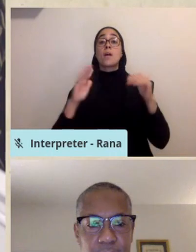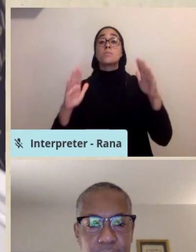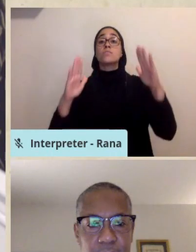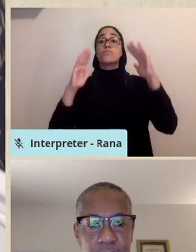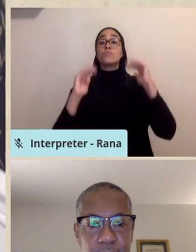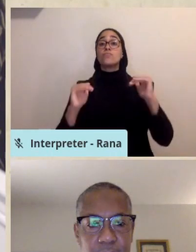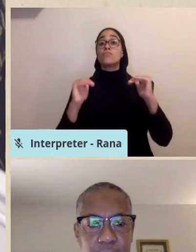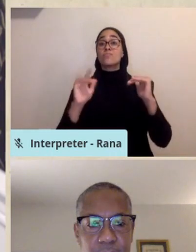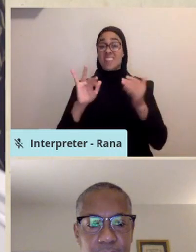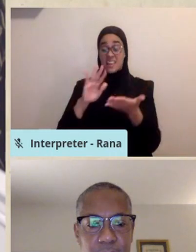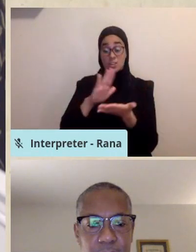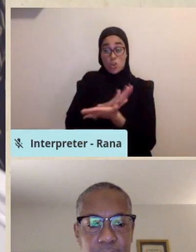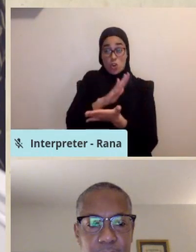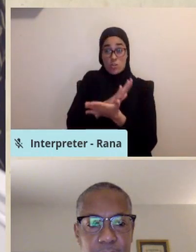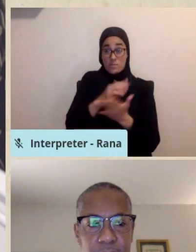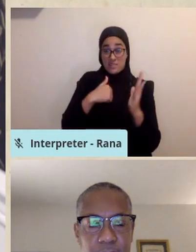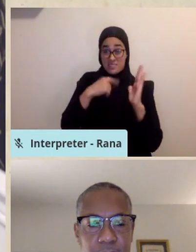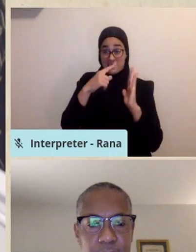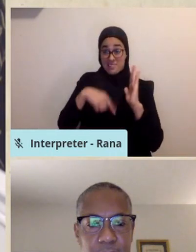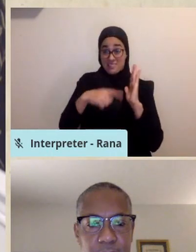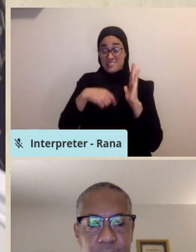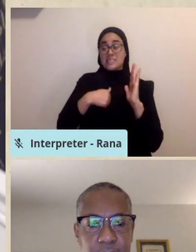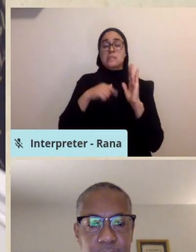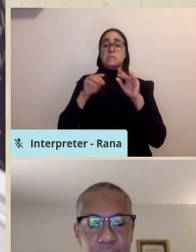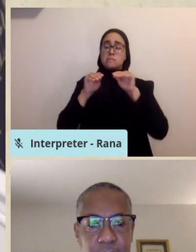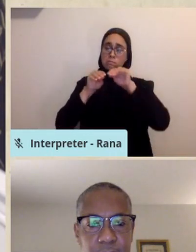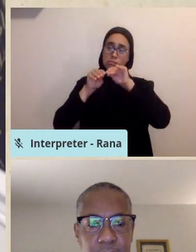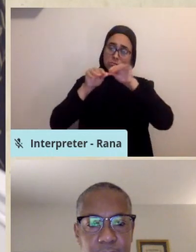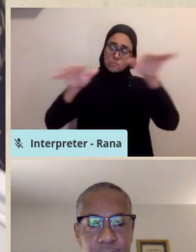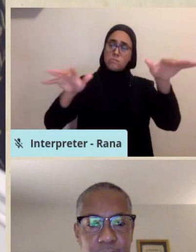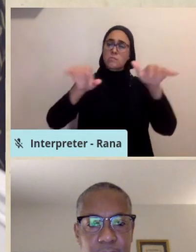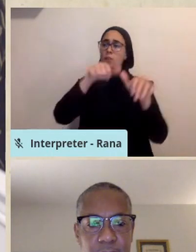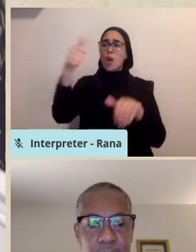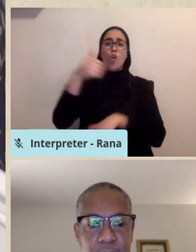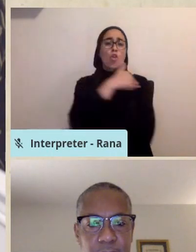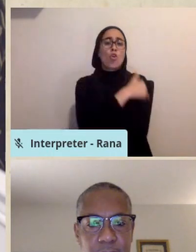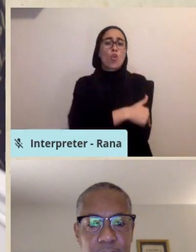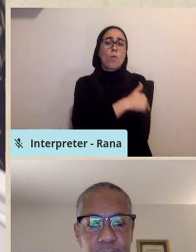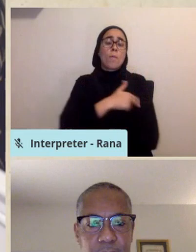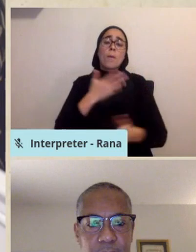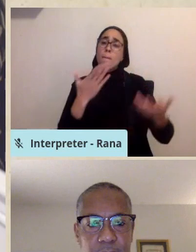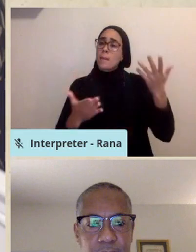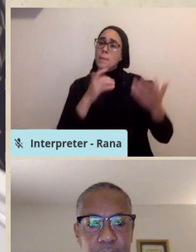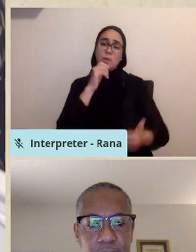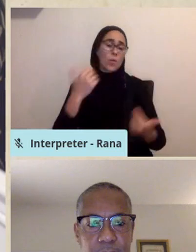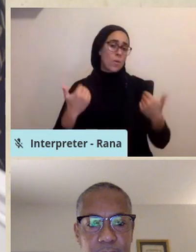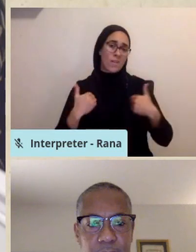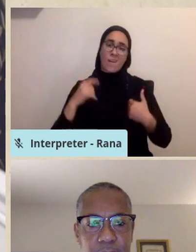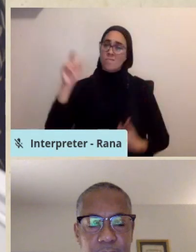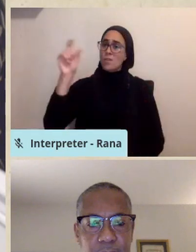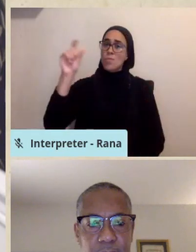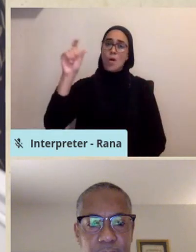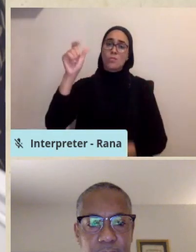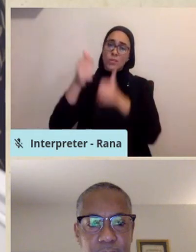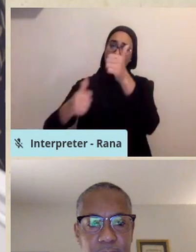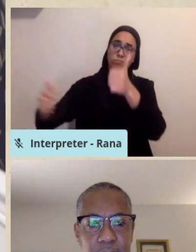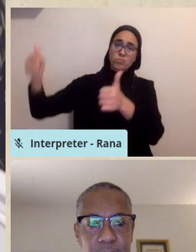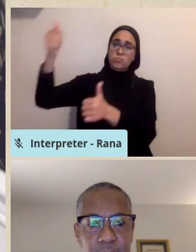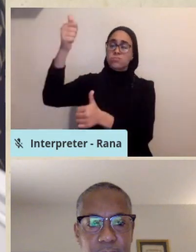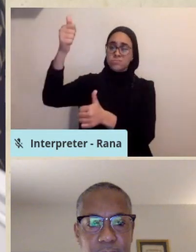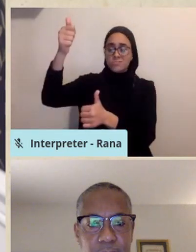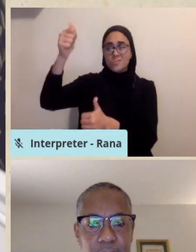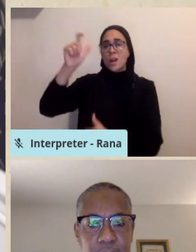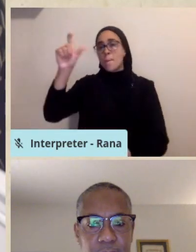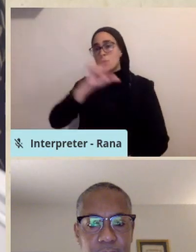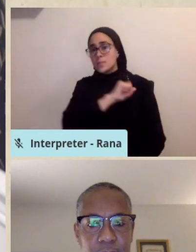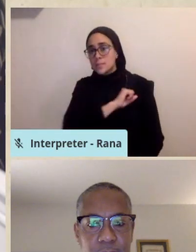document delivered to remote hospitals that might not have a Muslim chaplain or a chaplaincy surrogate, a Muslim